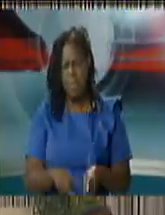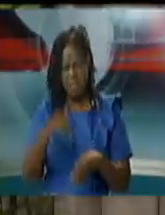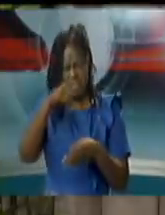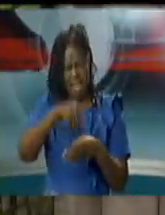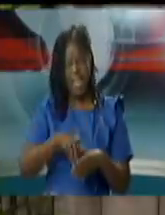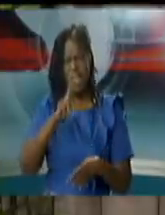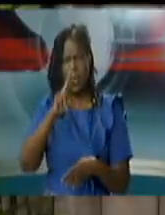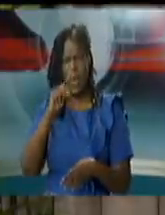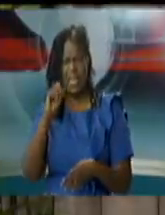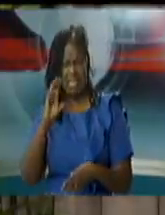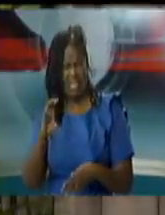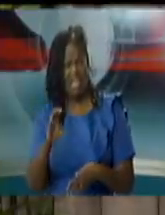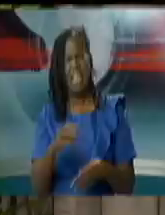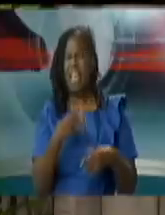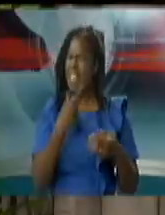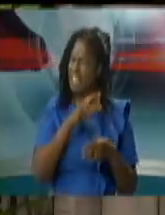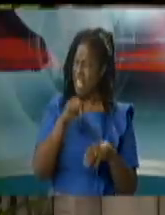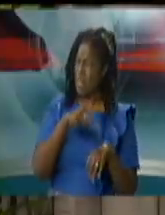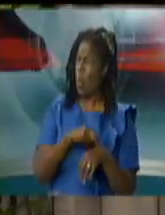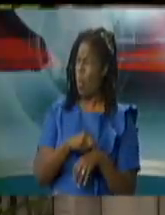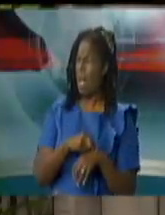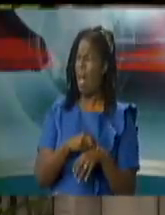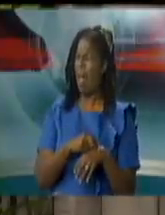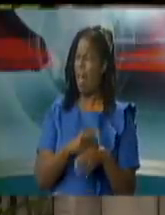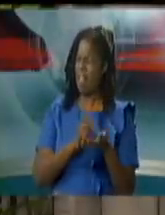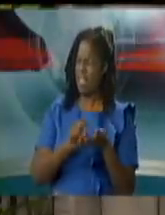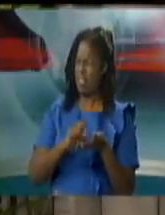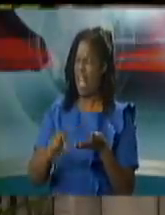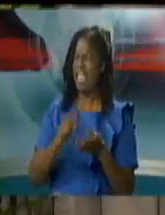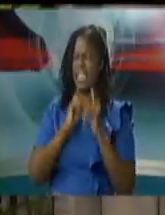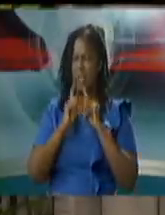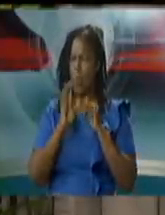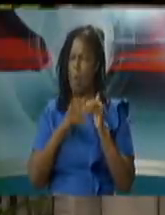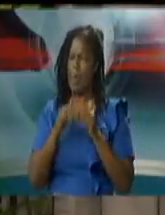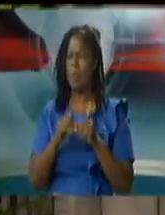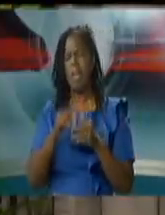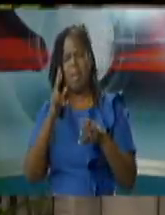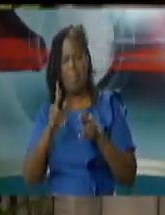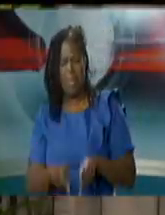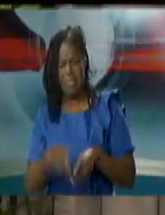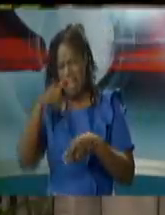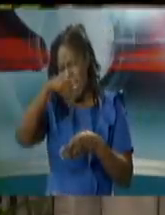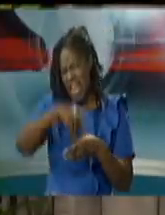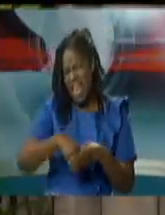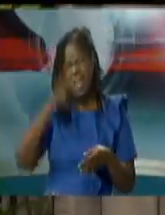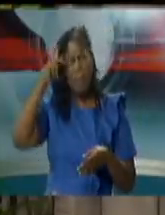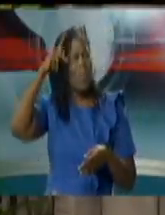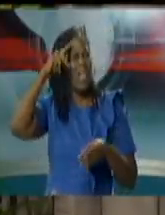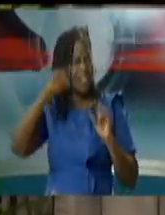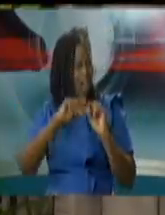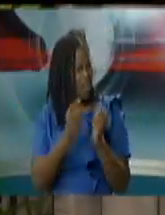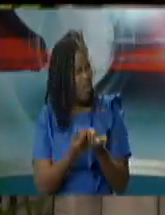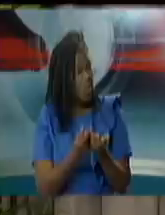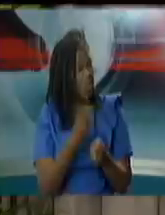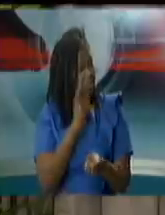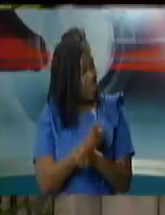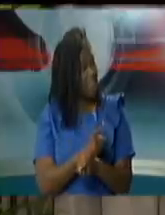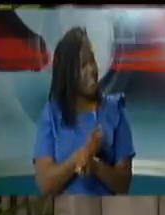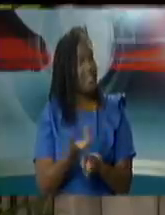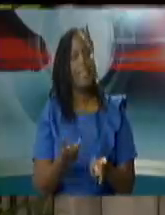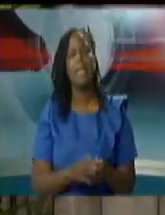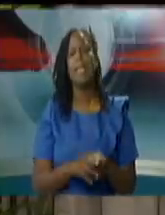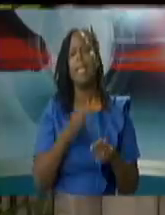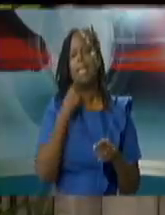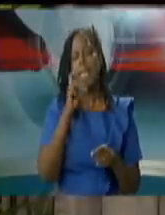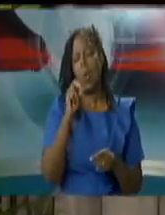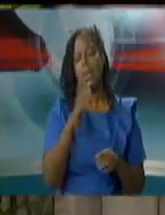wow thanks so i wrote the letter and settled the letter it's not the habit of the attorney general to um to to sign